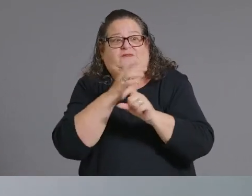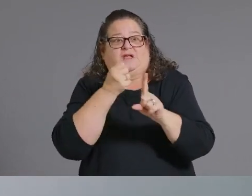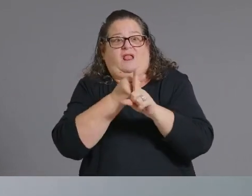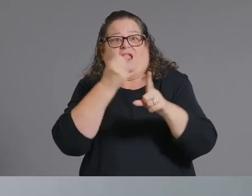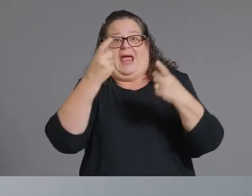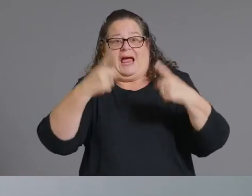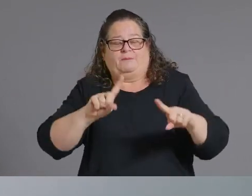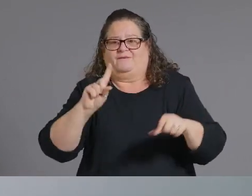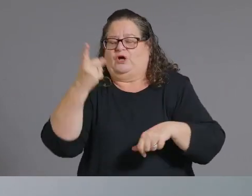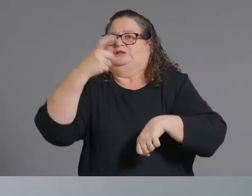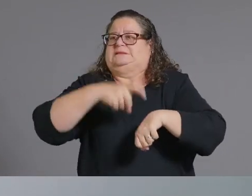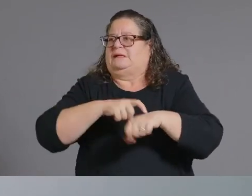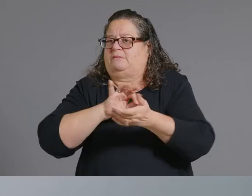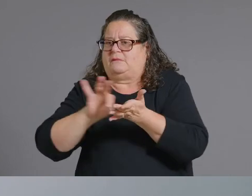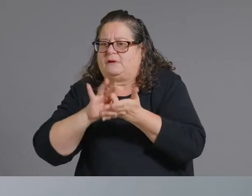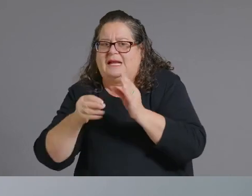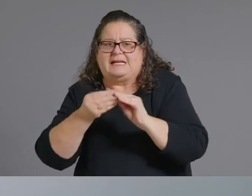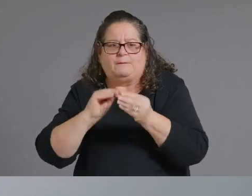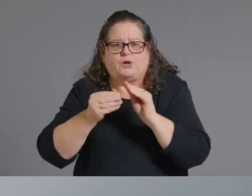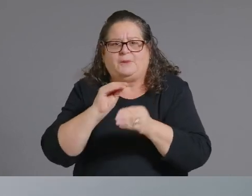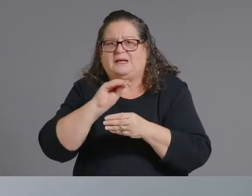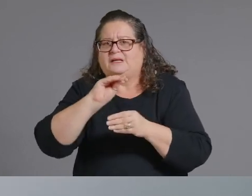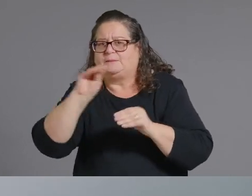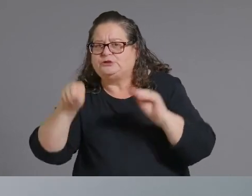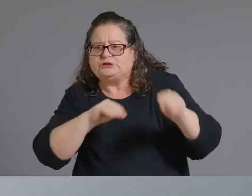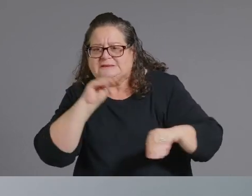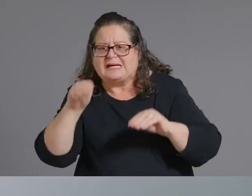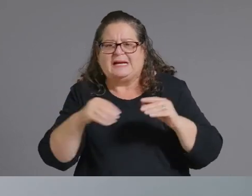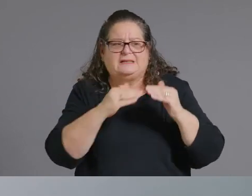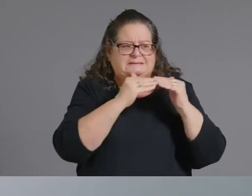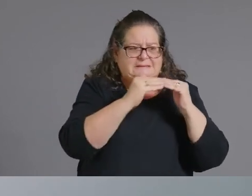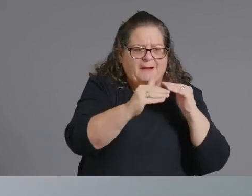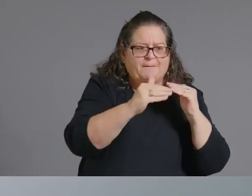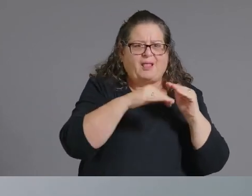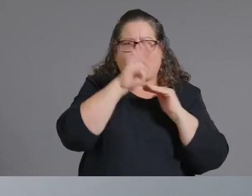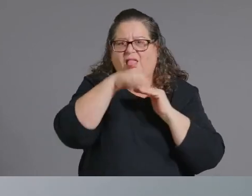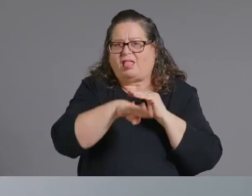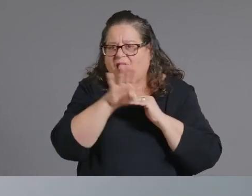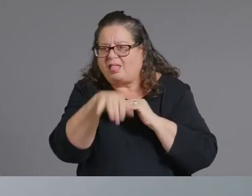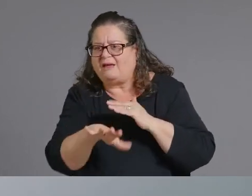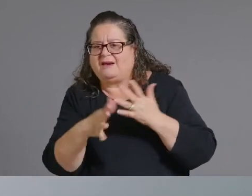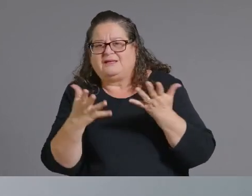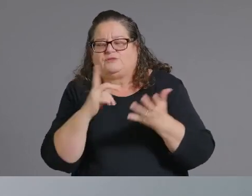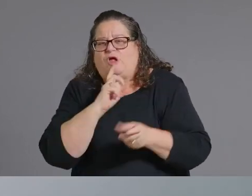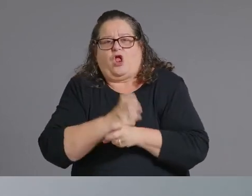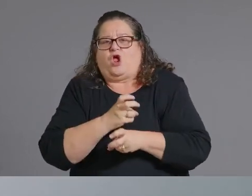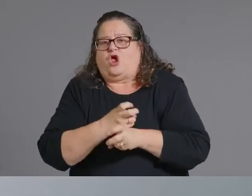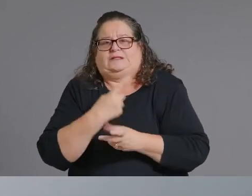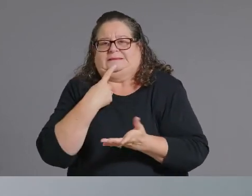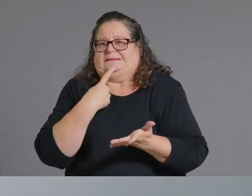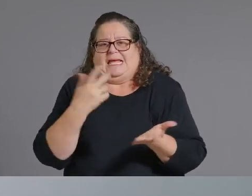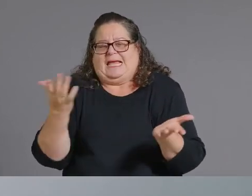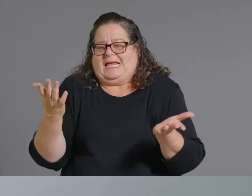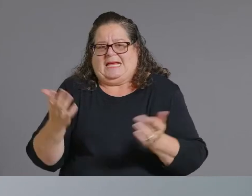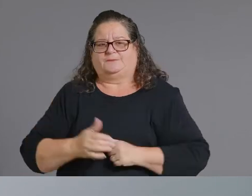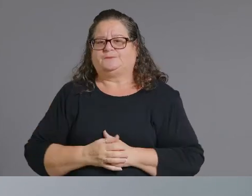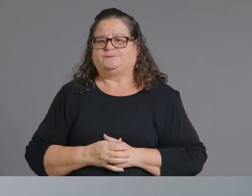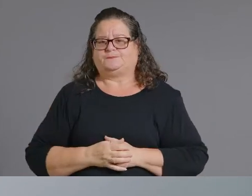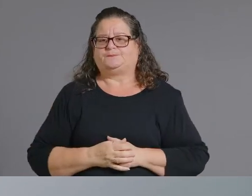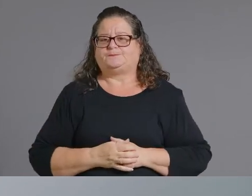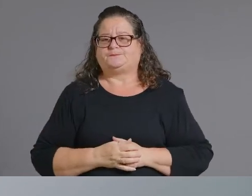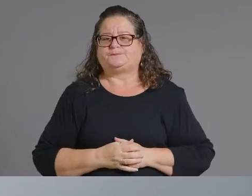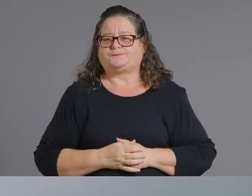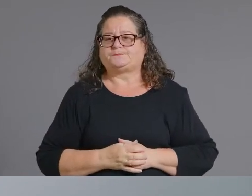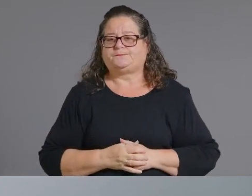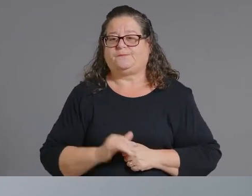normal capacity that they normally operate at and we just didn't know that back at the beginning of the pandemic so that's all information that